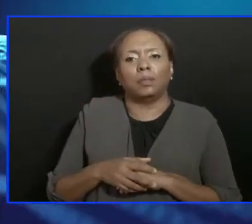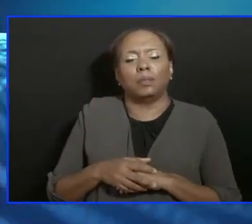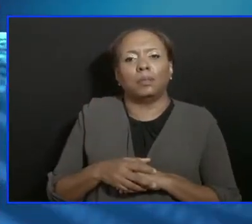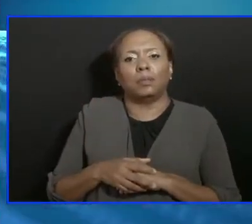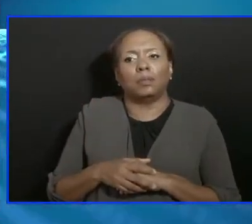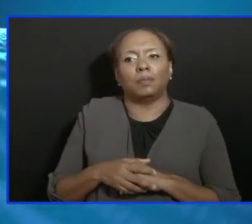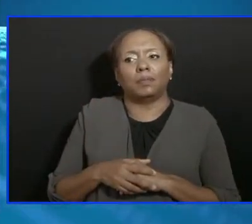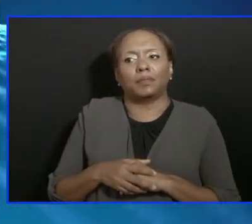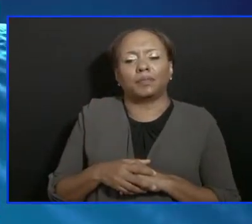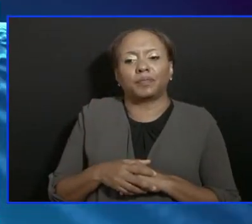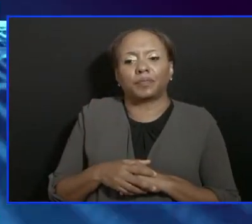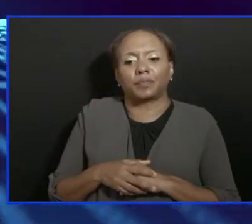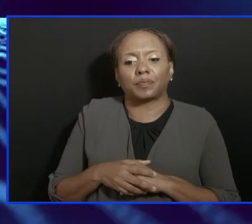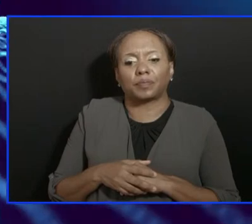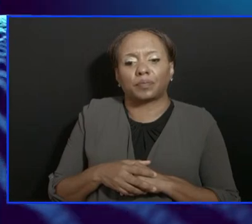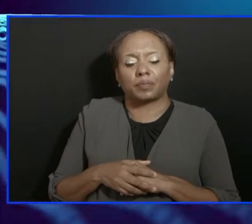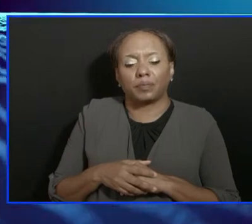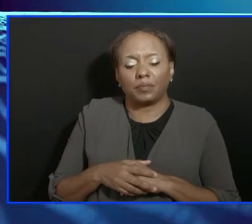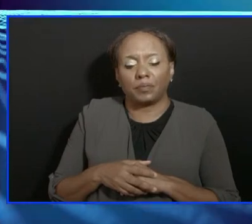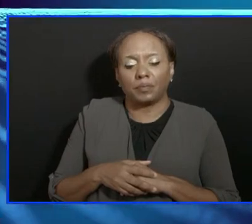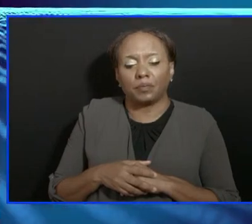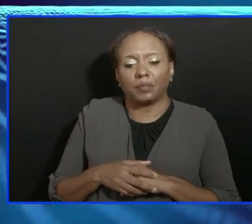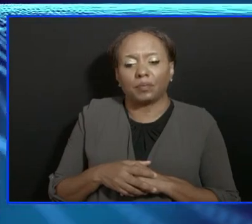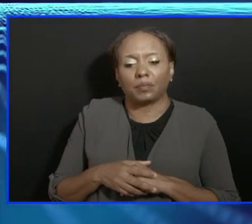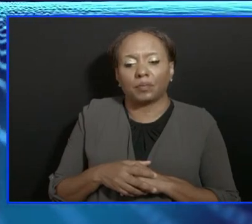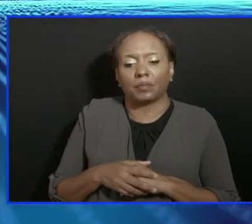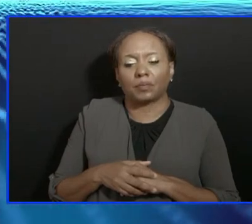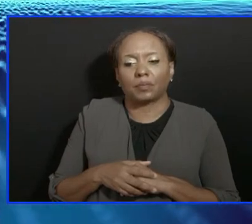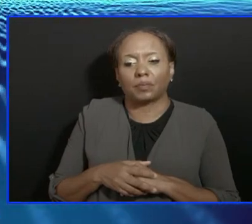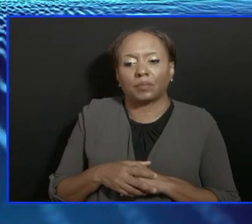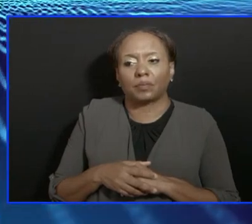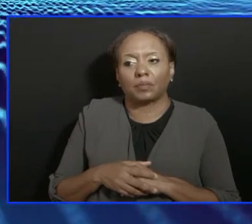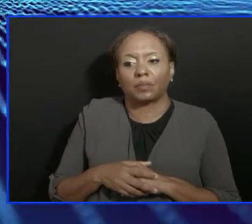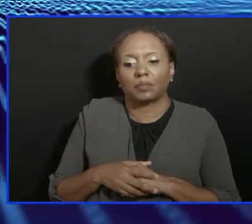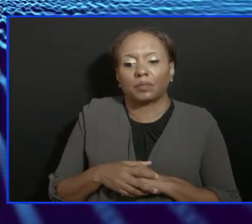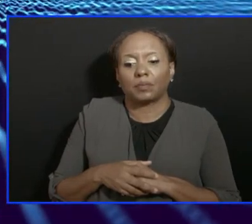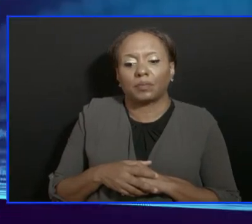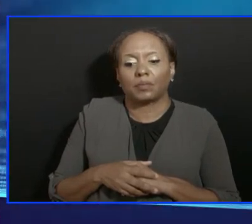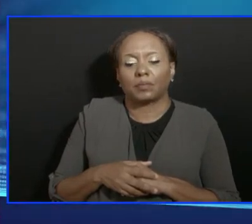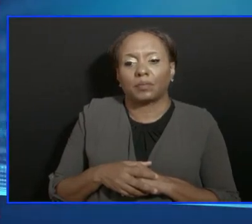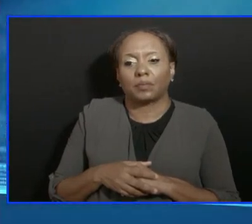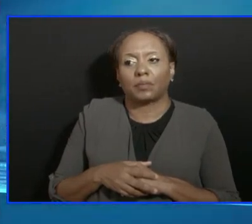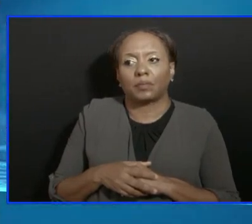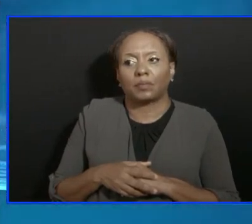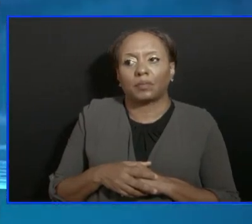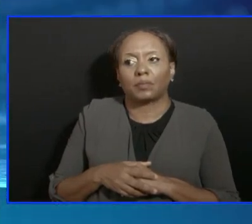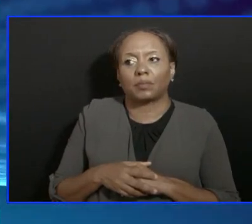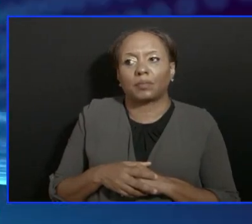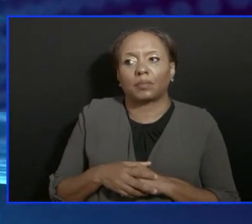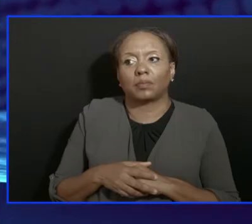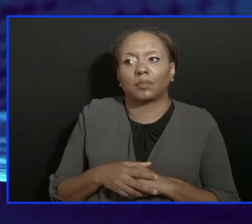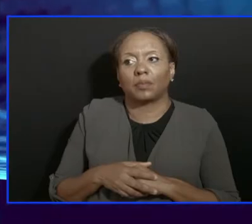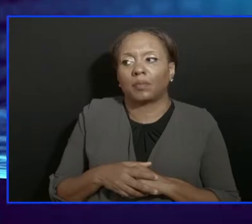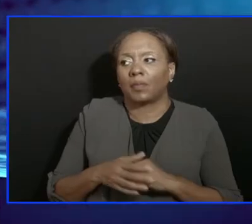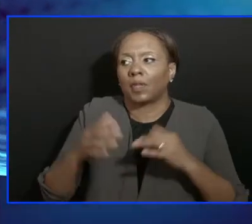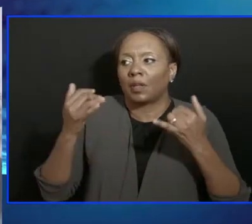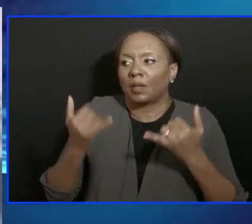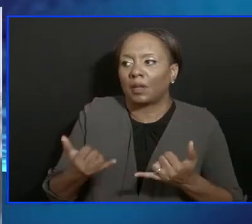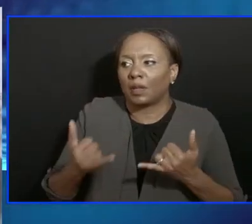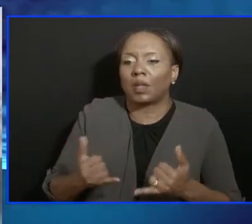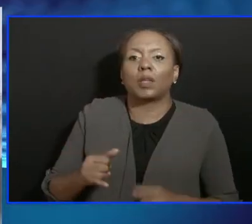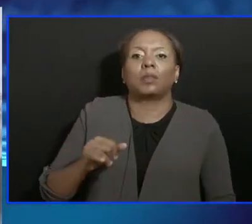Namely, concerns expressed around the rising cases within the UK at this very moment,